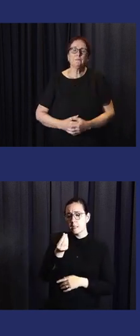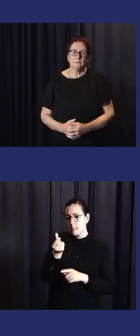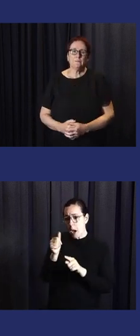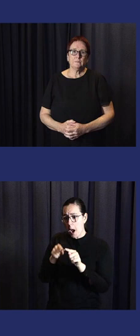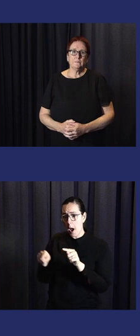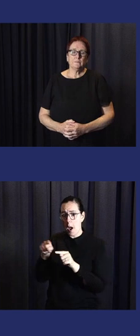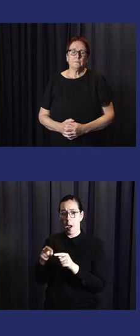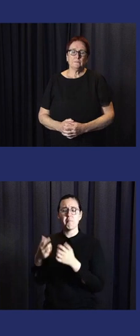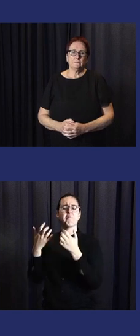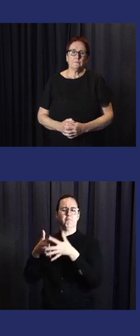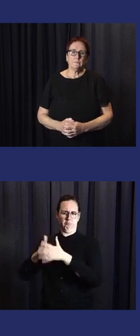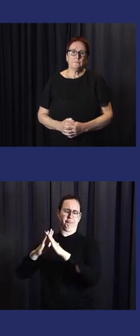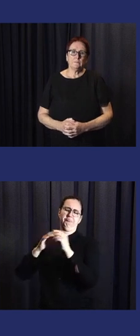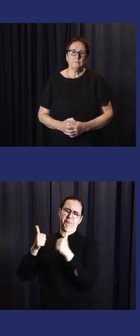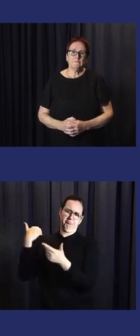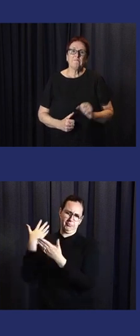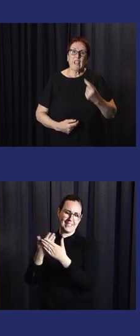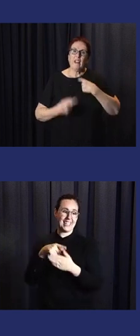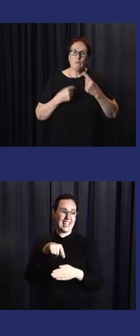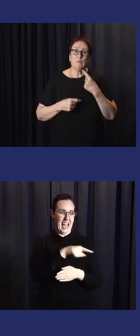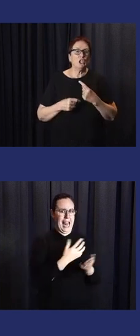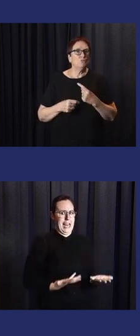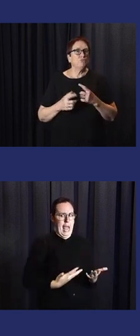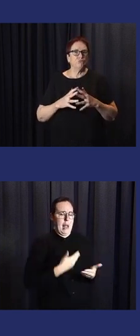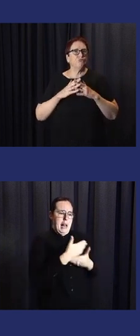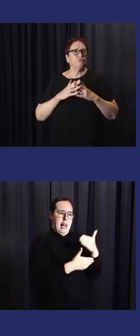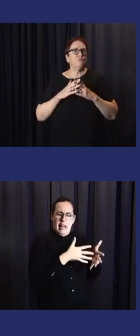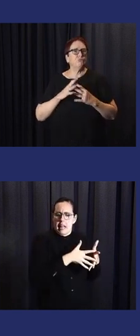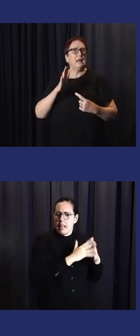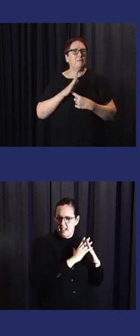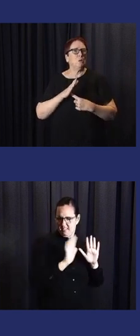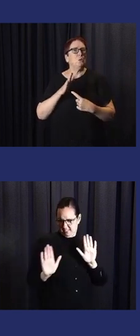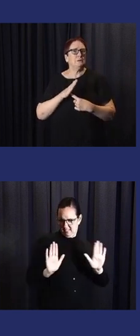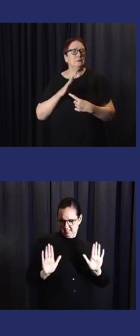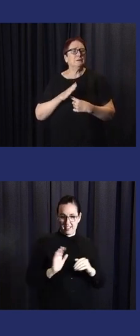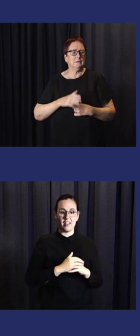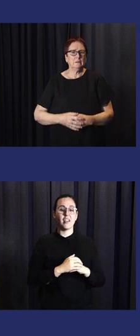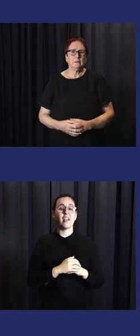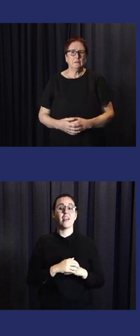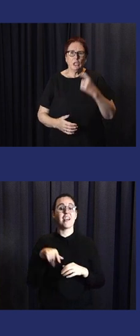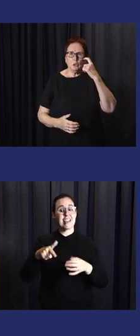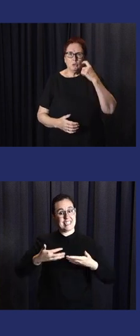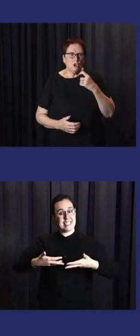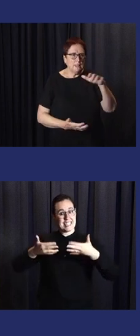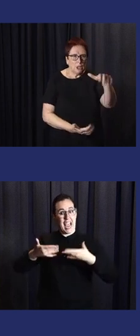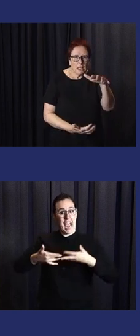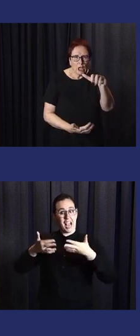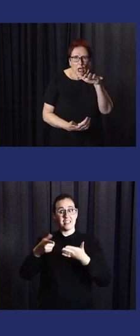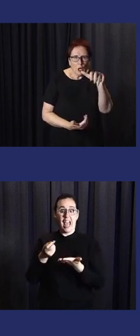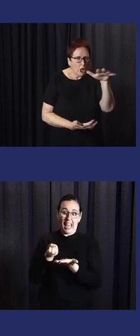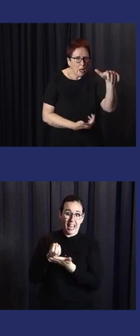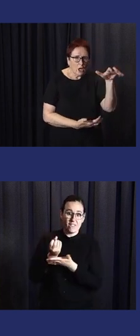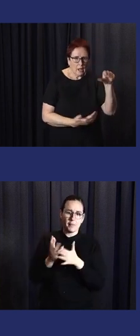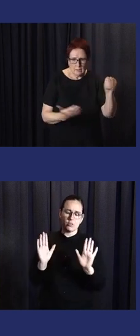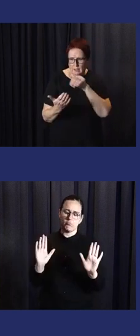develop the local database. Because now, you see, for the planning and decision-making, the data is very